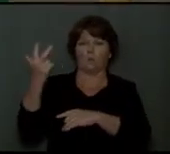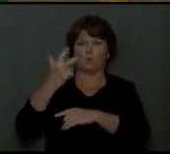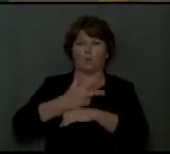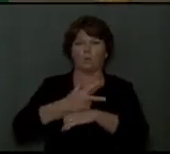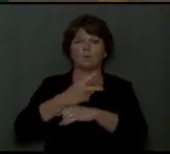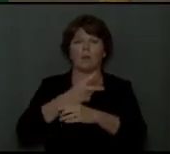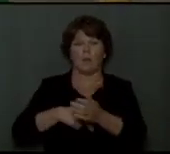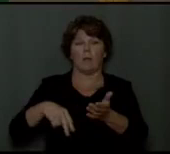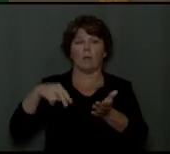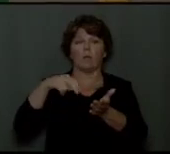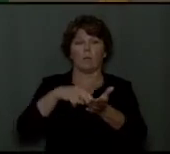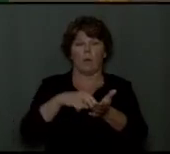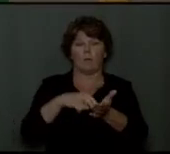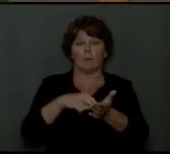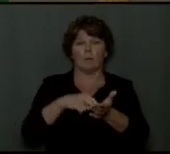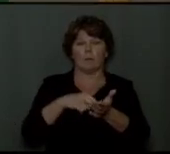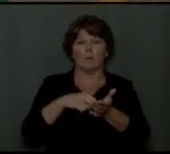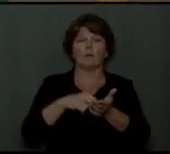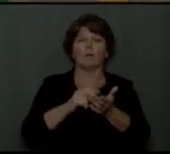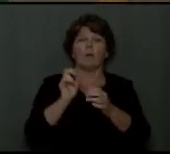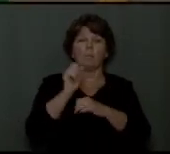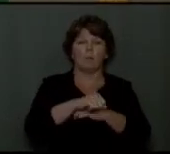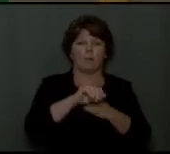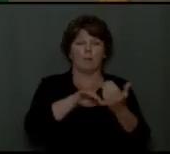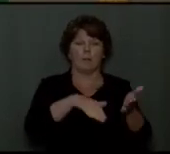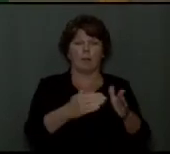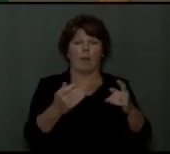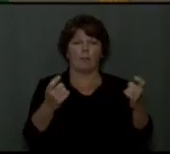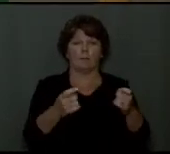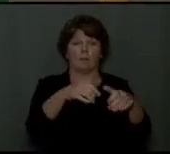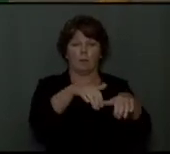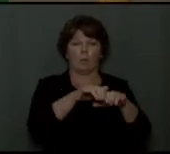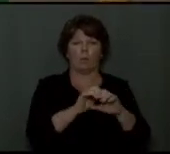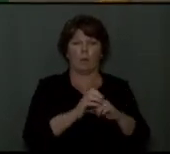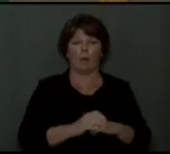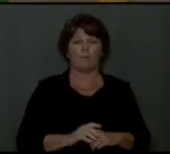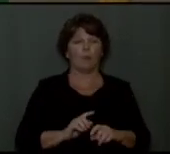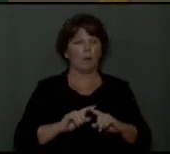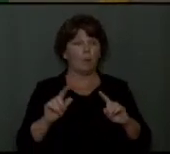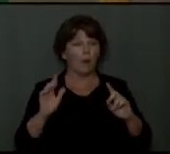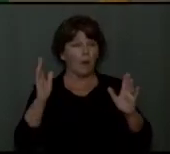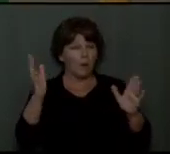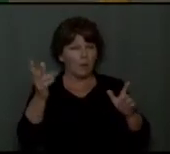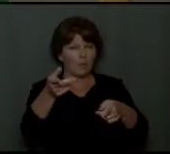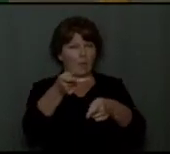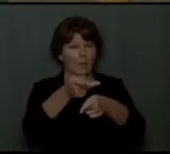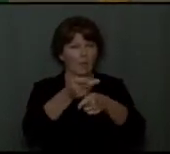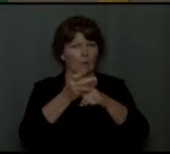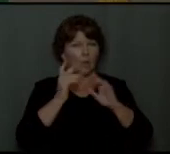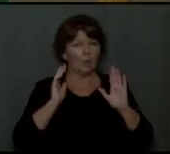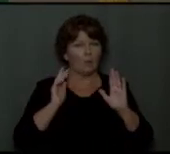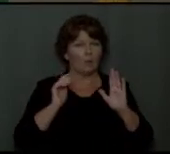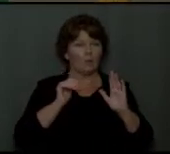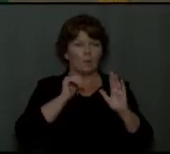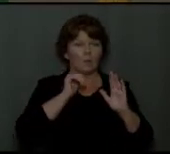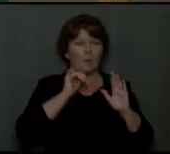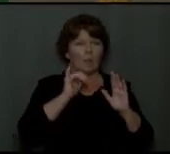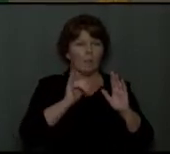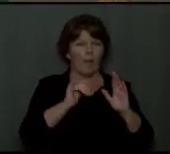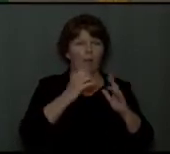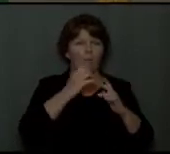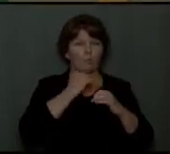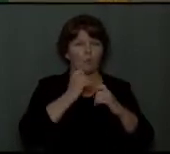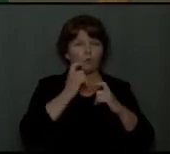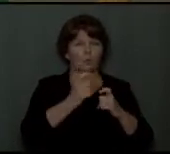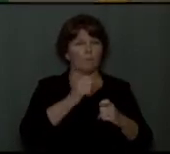of death, sin, and the grave. But be careful. Don't throw that precious gift